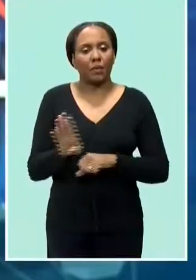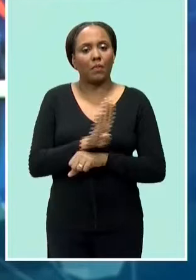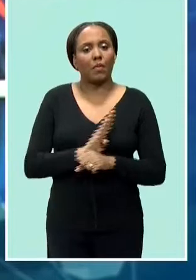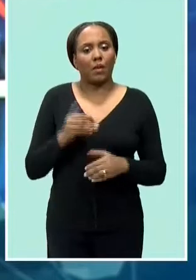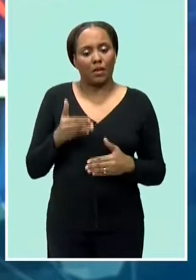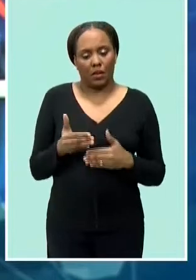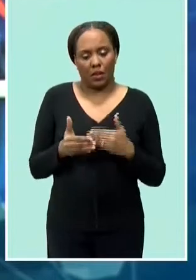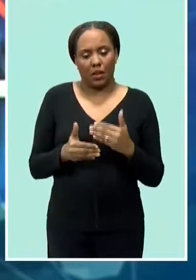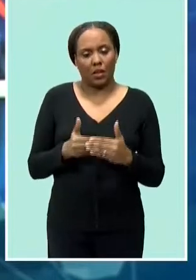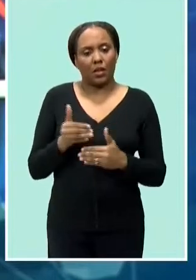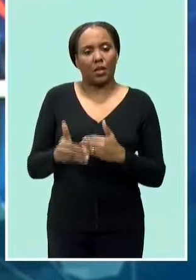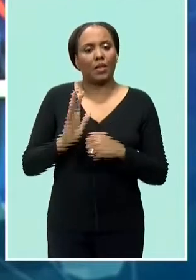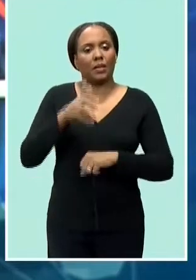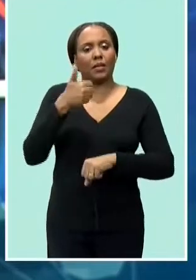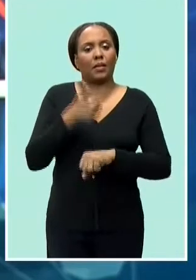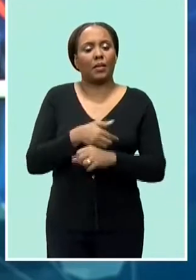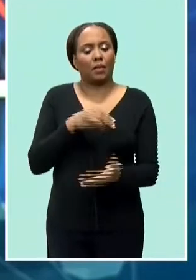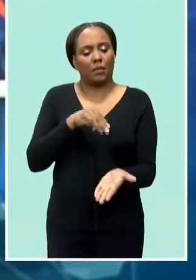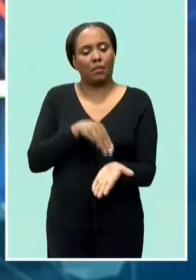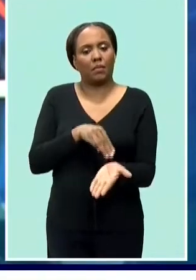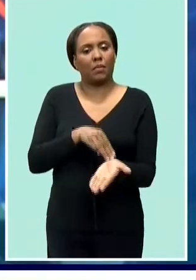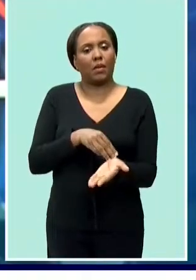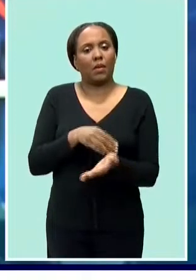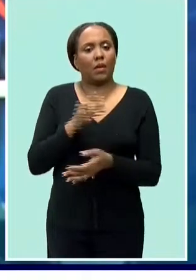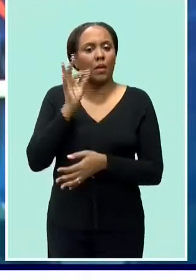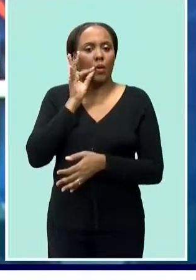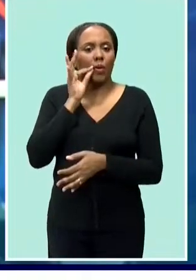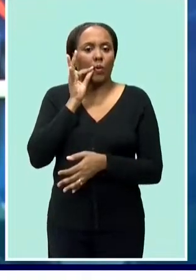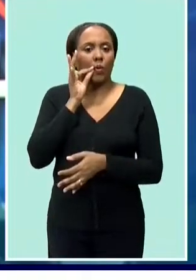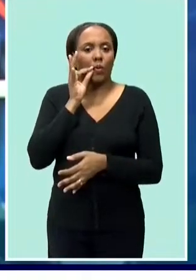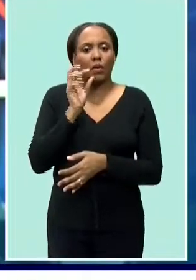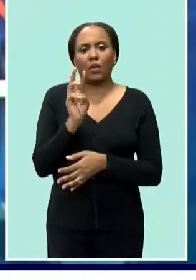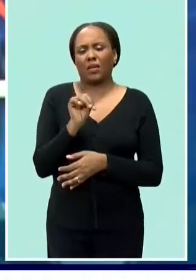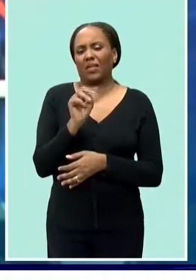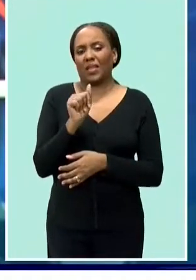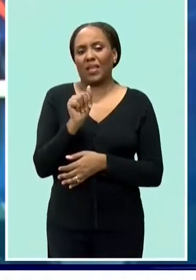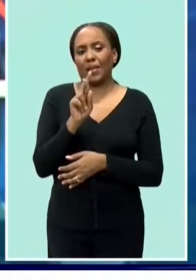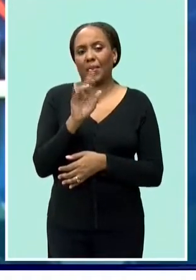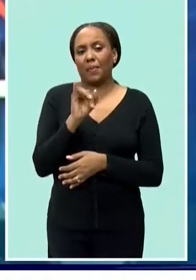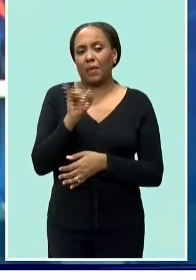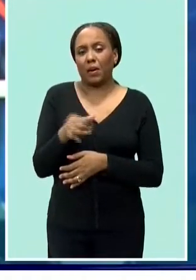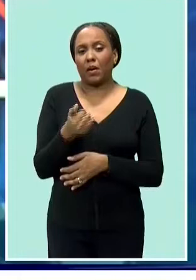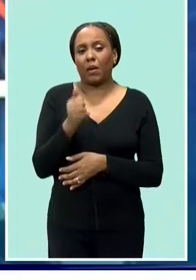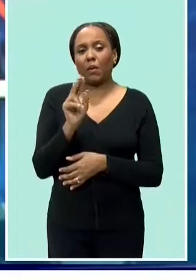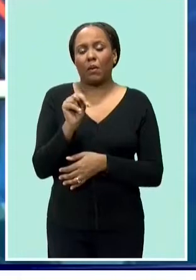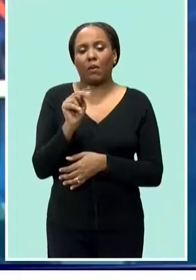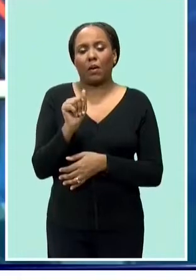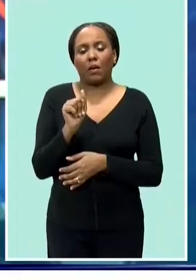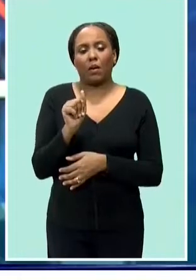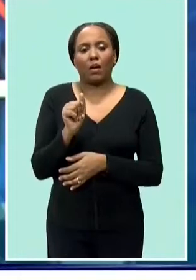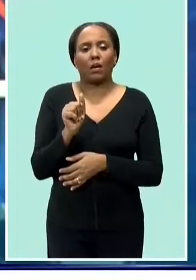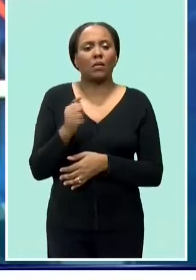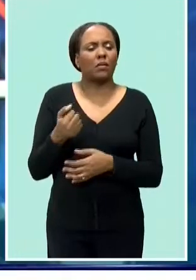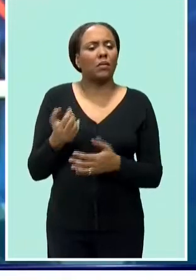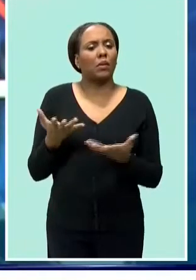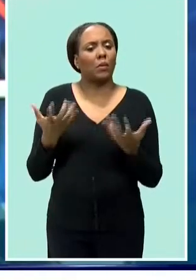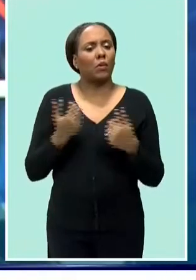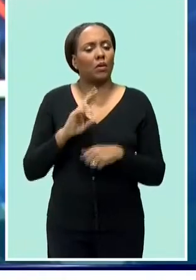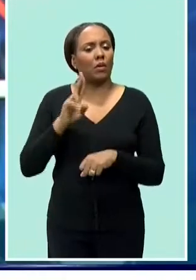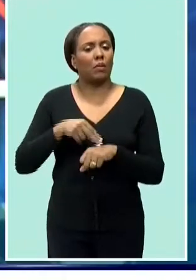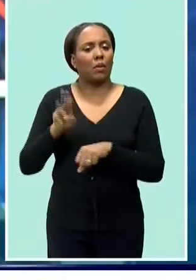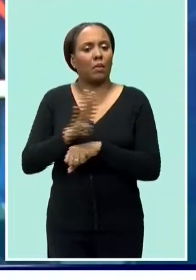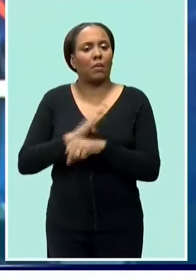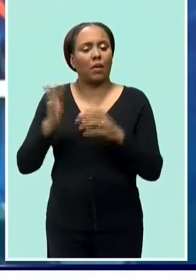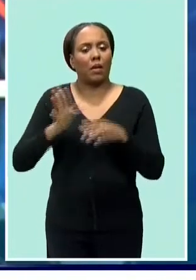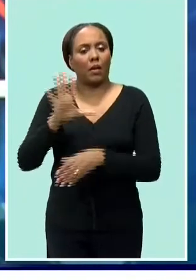as barbados moves towards establishing a medical marijuana industry efforts are in the works to have ordinary barbadians involved and this was